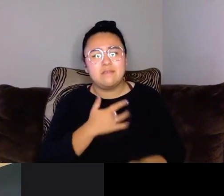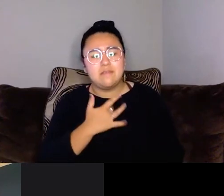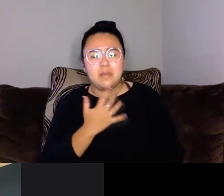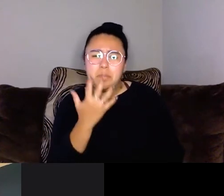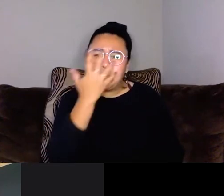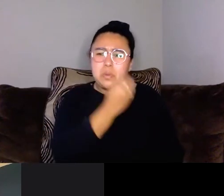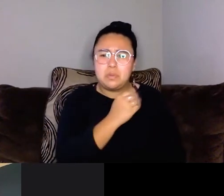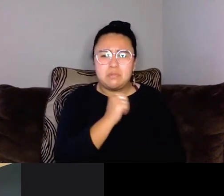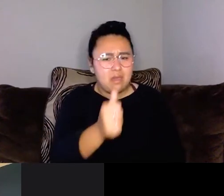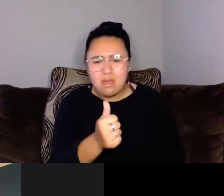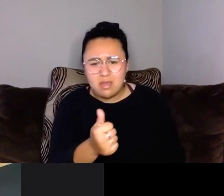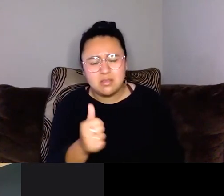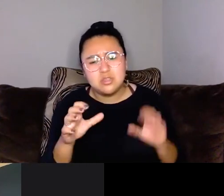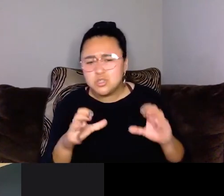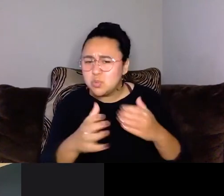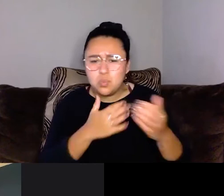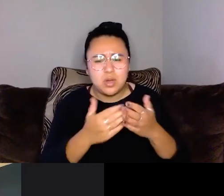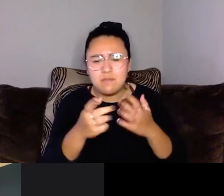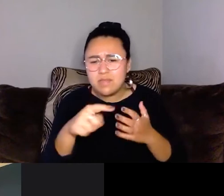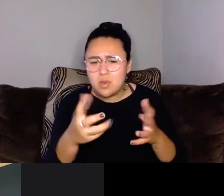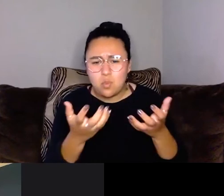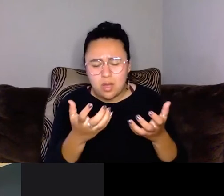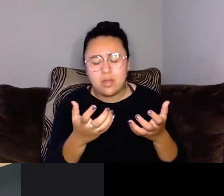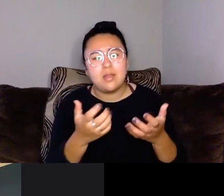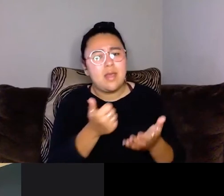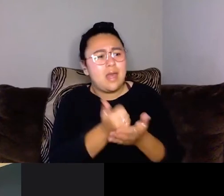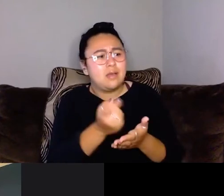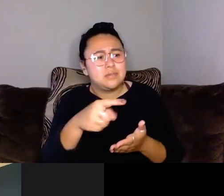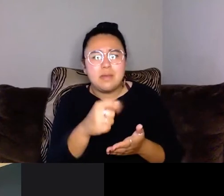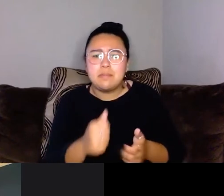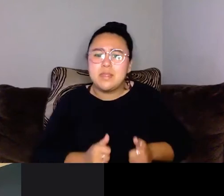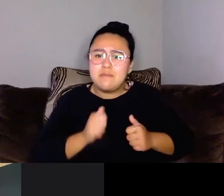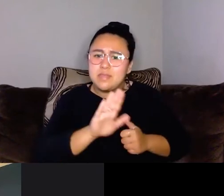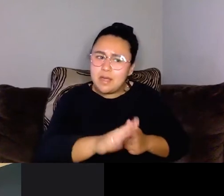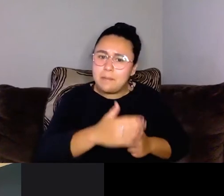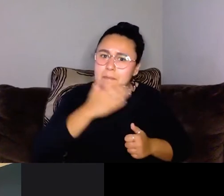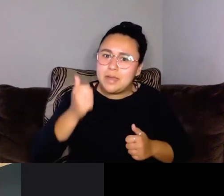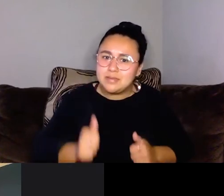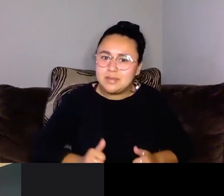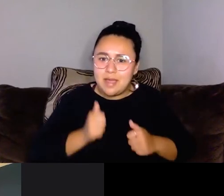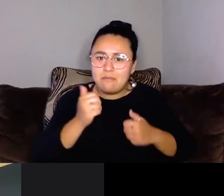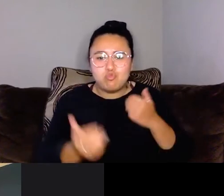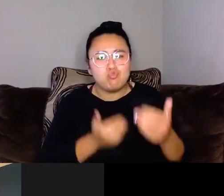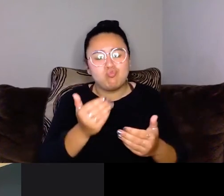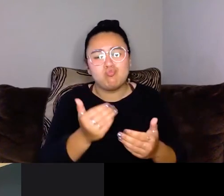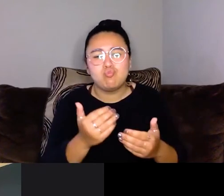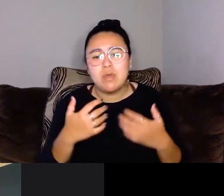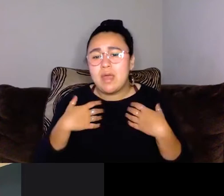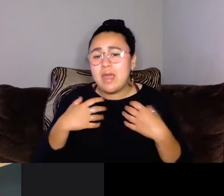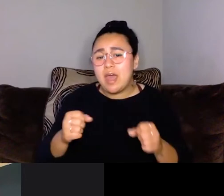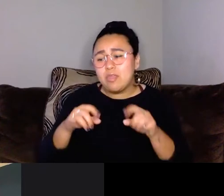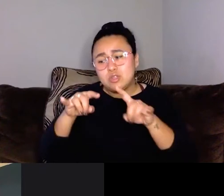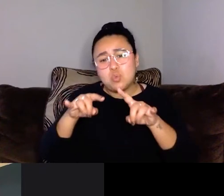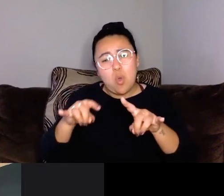and do whatever it is that helps them live their best life, you know? Right. And health trolls always,